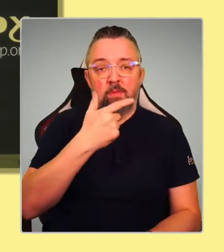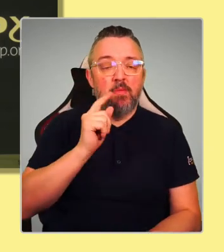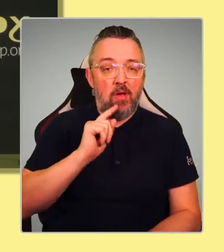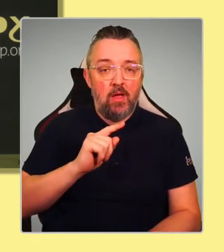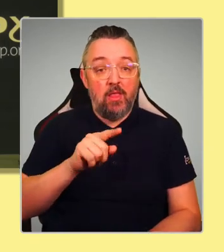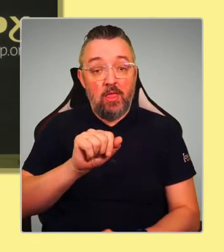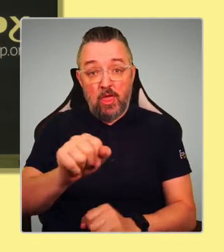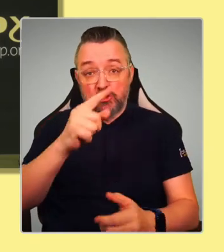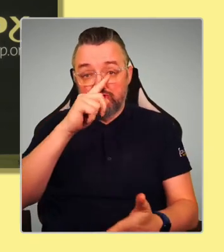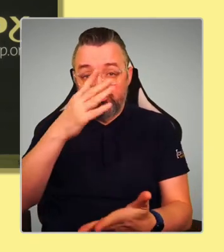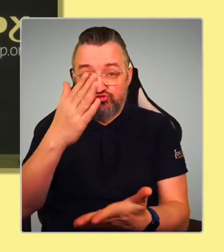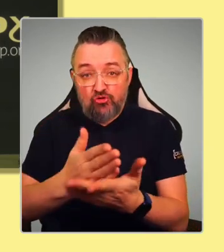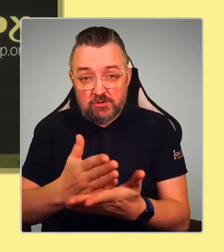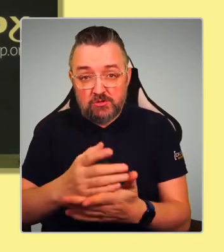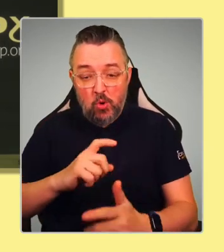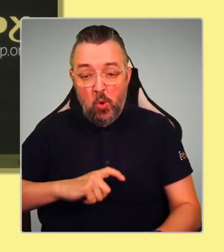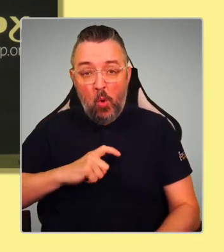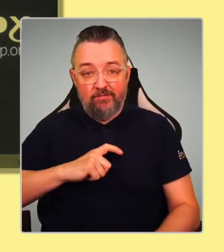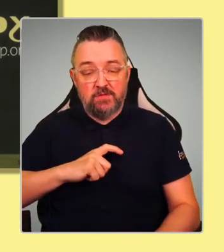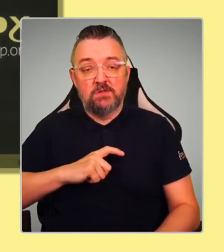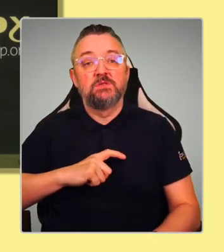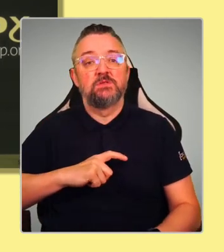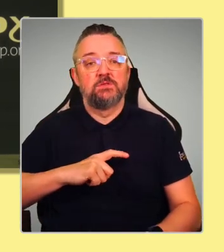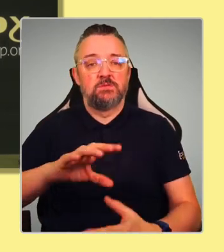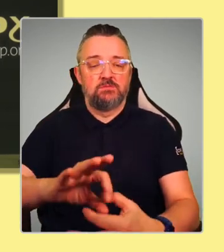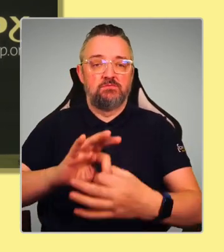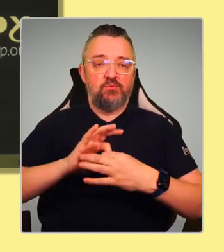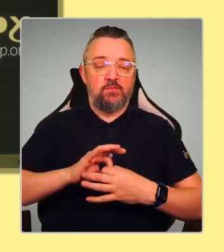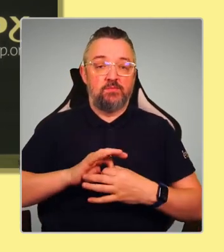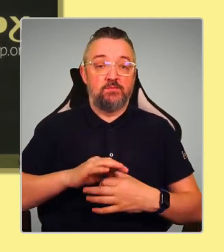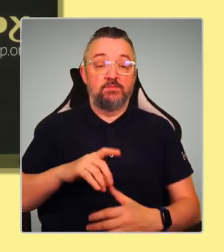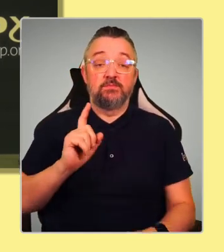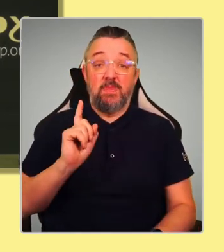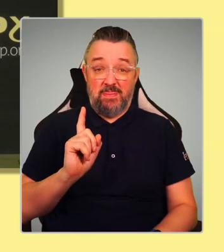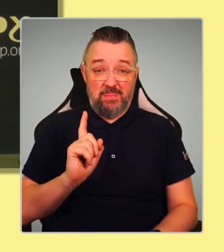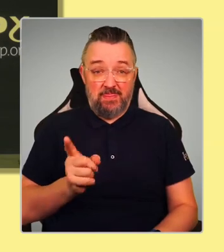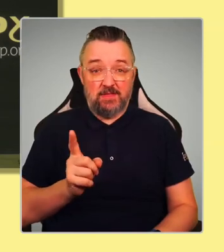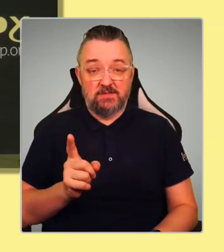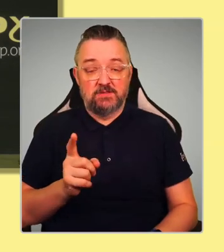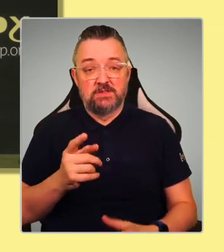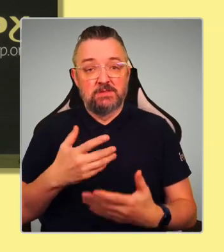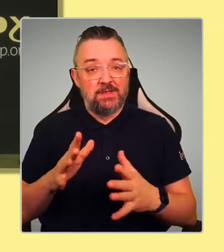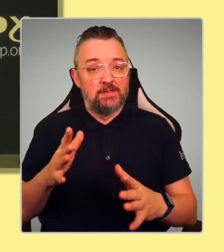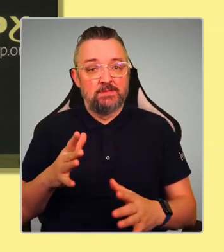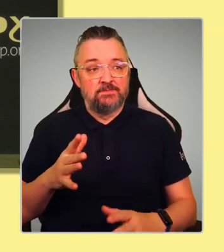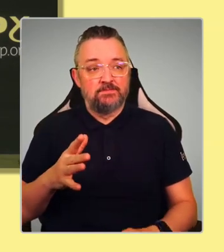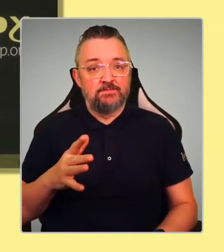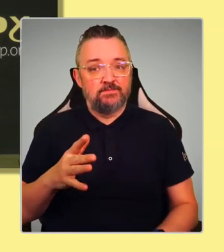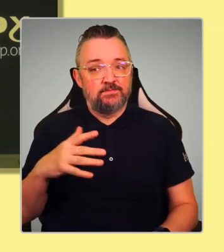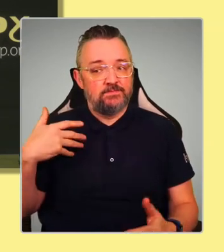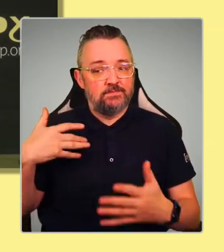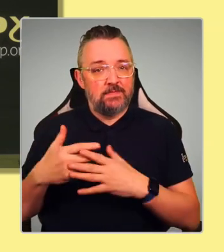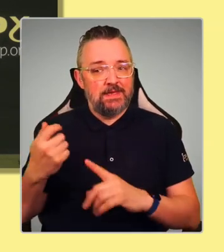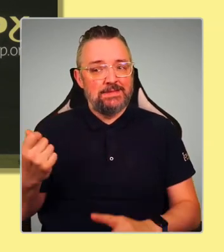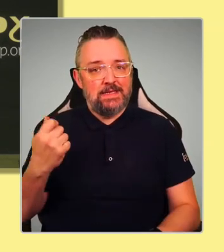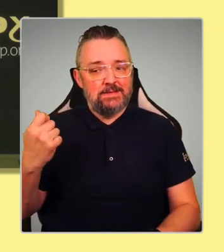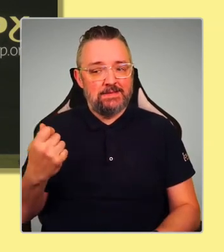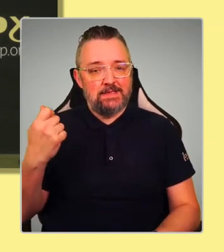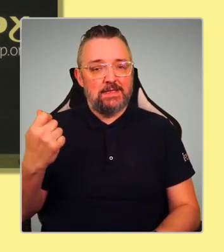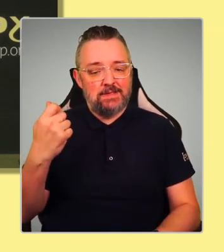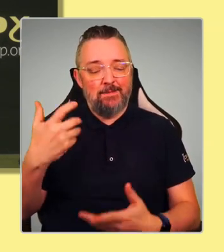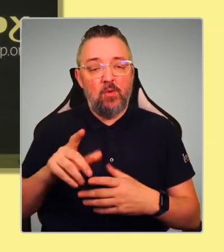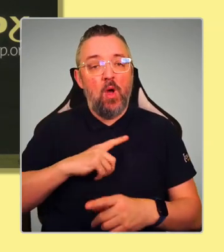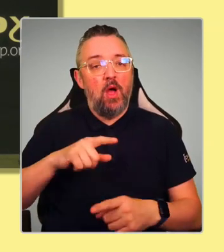deliver for them. And that has been the recipe for success, as it were, at every election. People trusted us